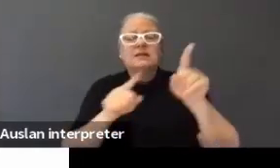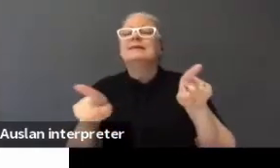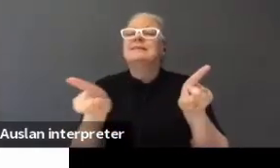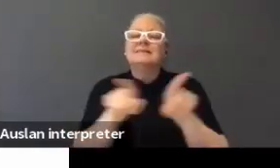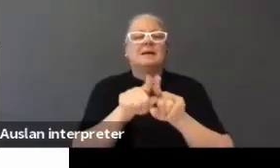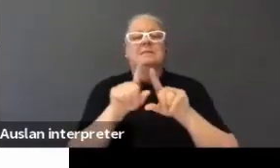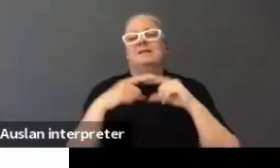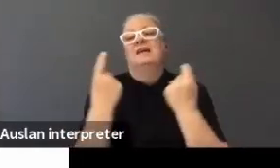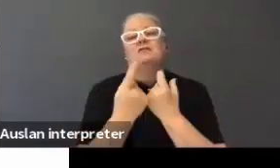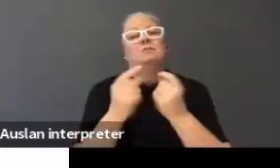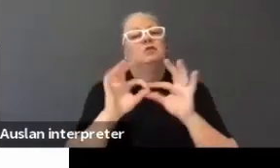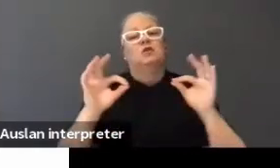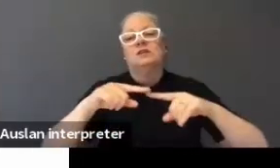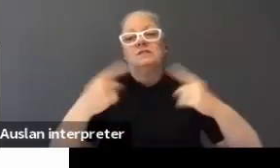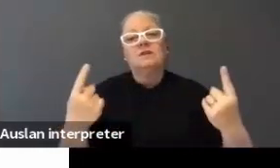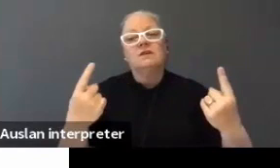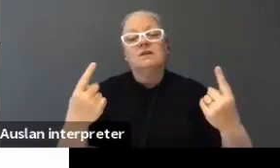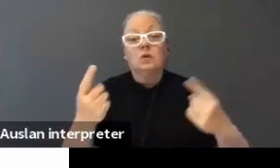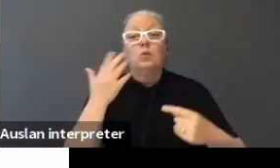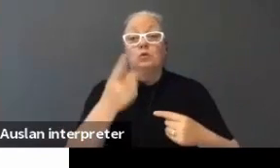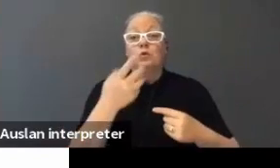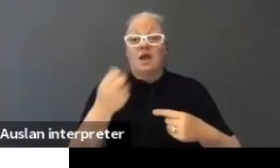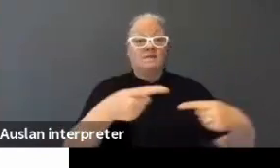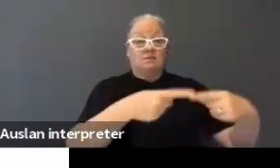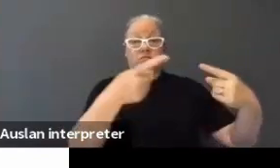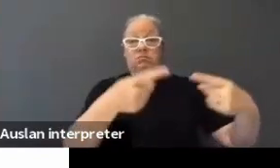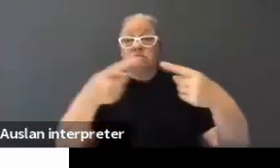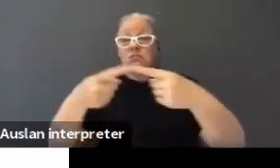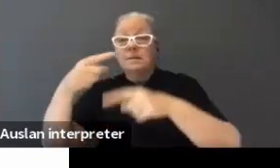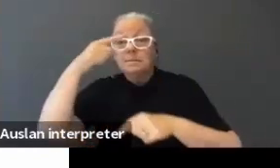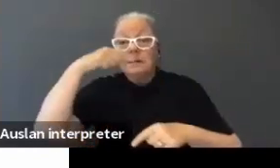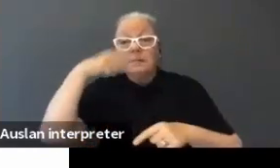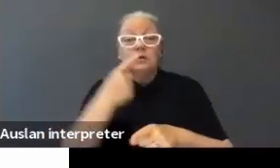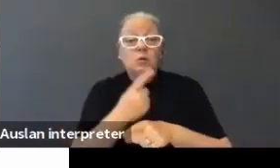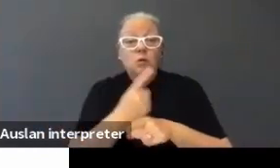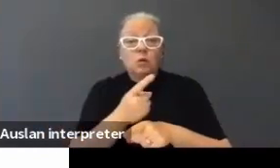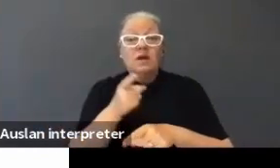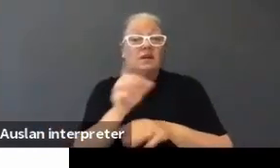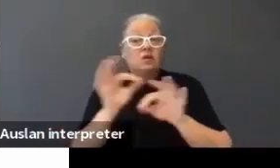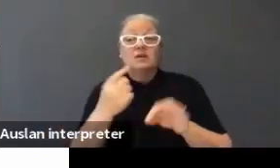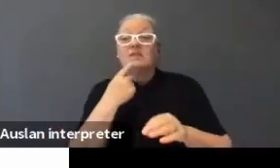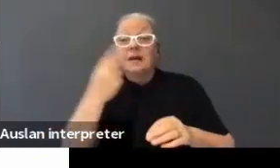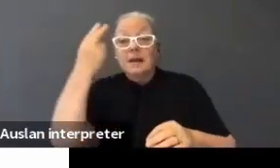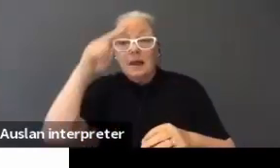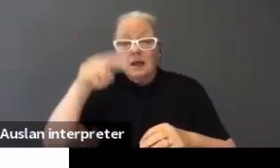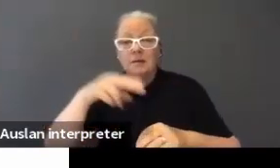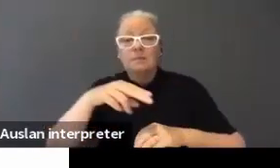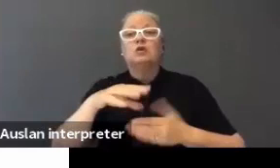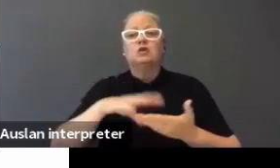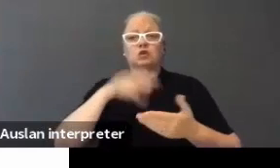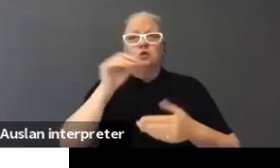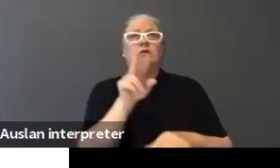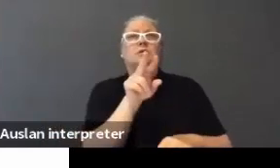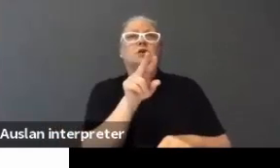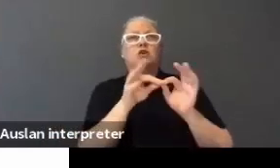situation. When there's multiple speakers and people don't say their name, the student doesn't know when they're reading these